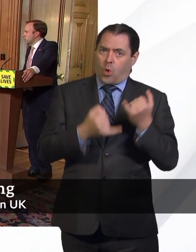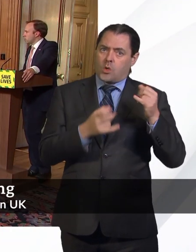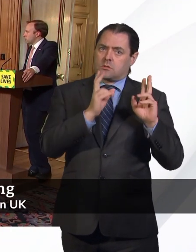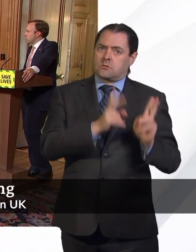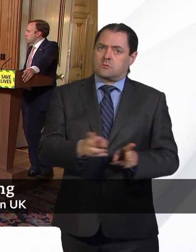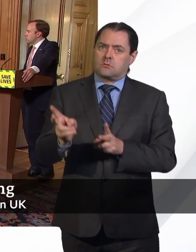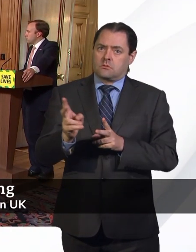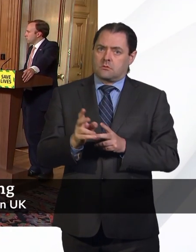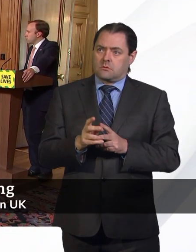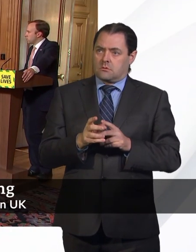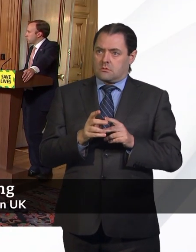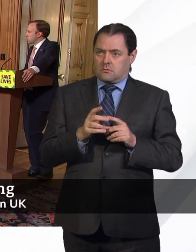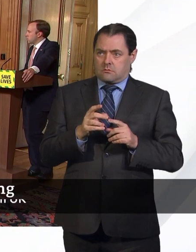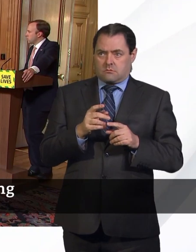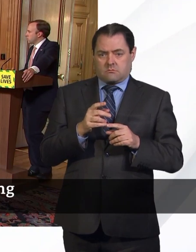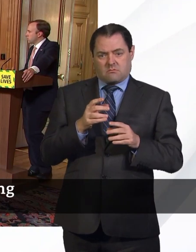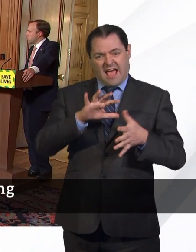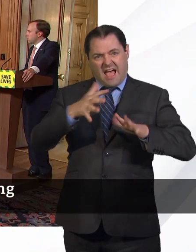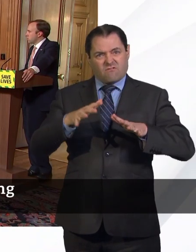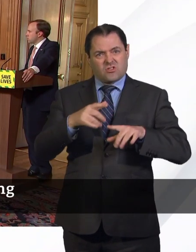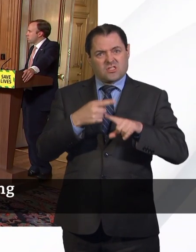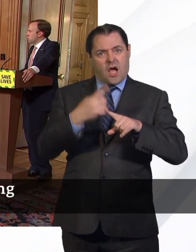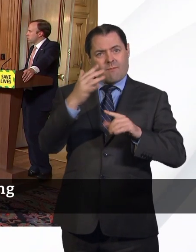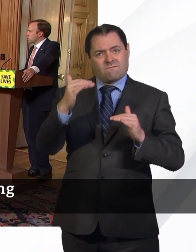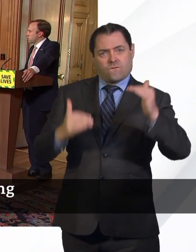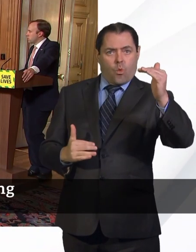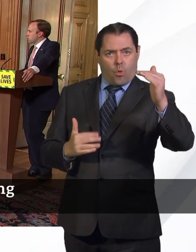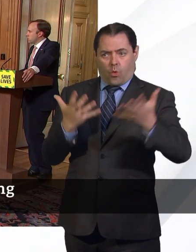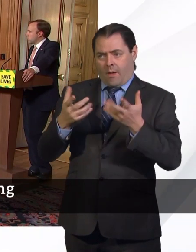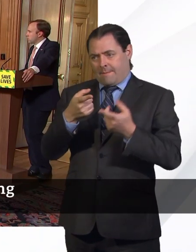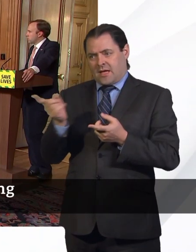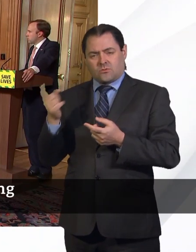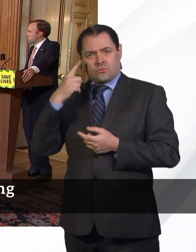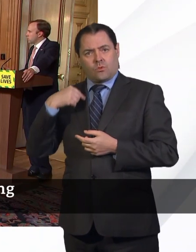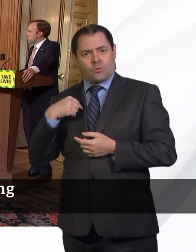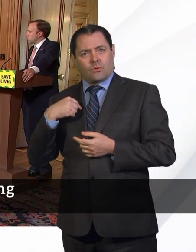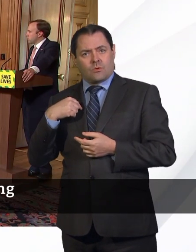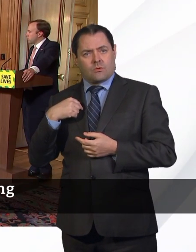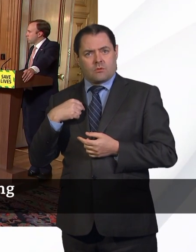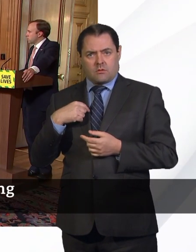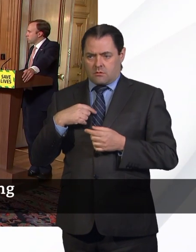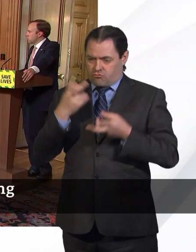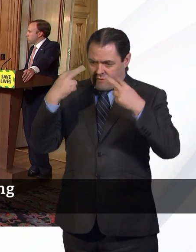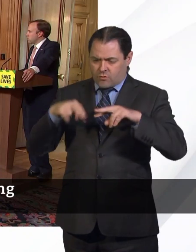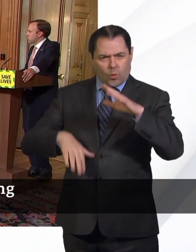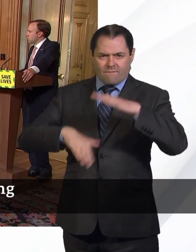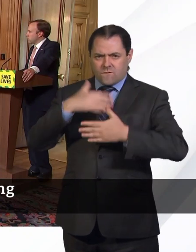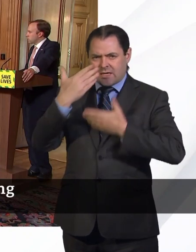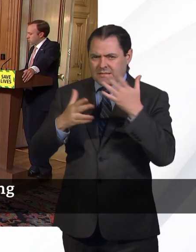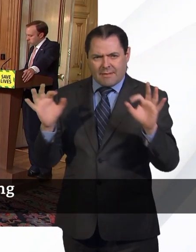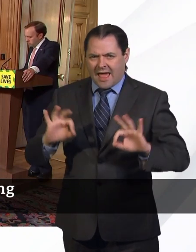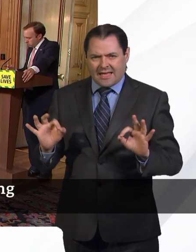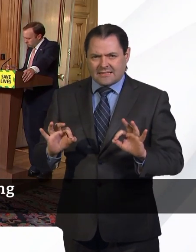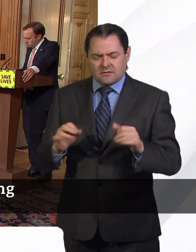period have been up to four times higher on average for people from these backgrounds, and this hasn't been fully explained by today's review. Firstly,